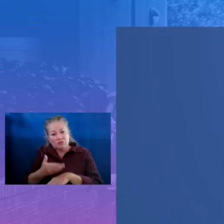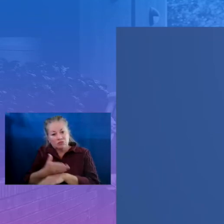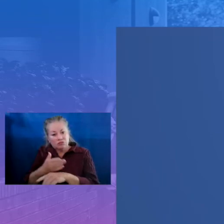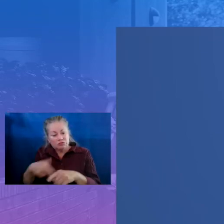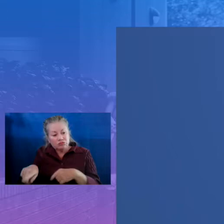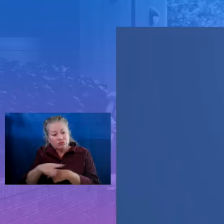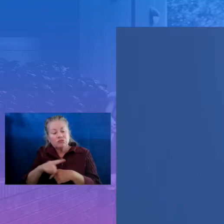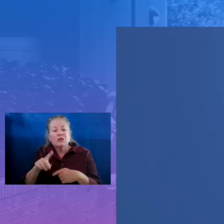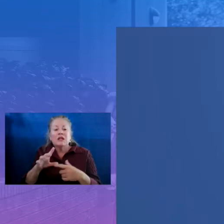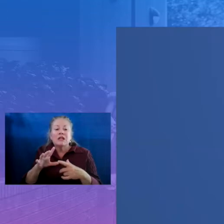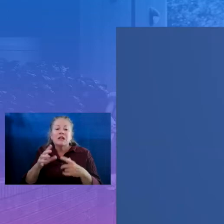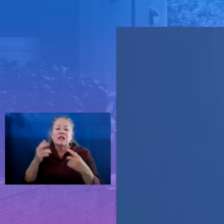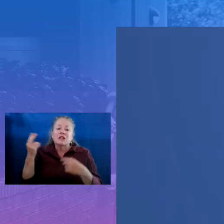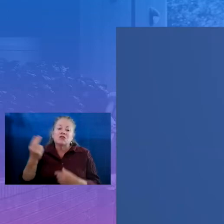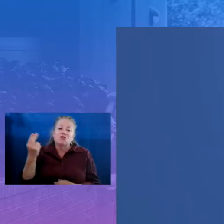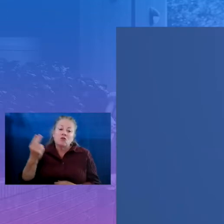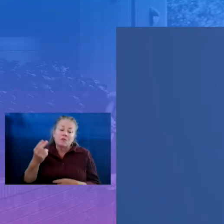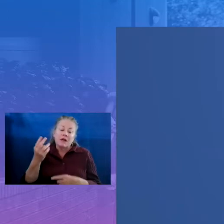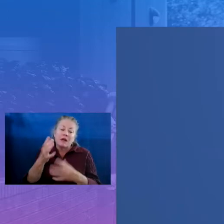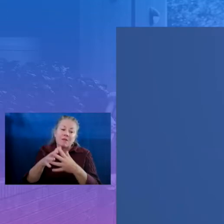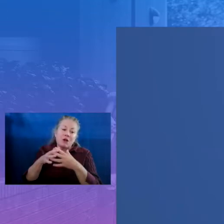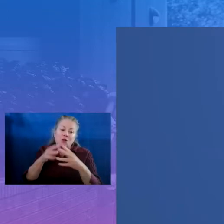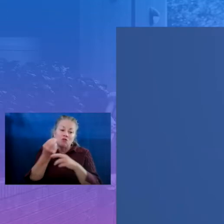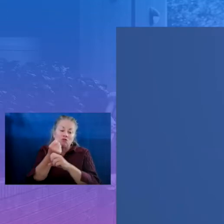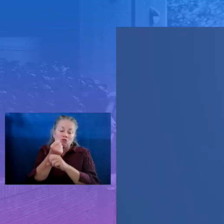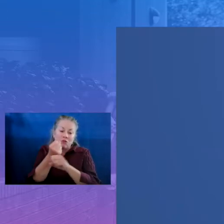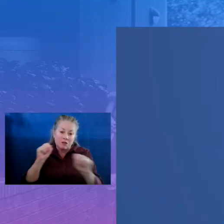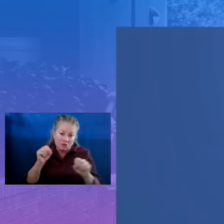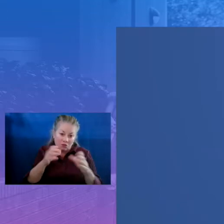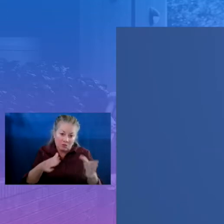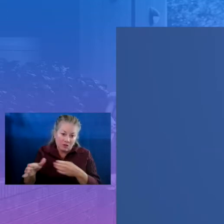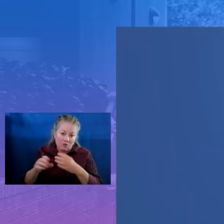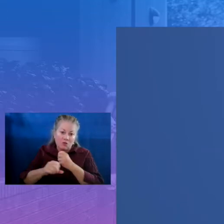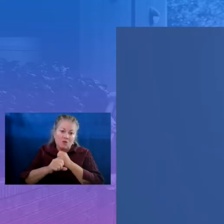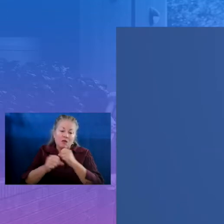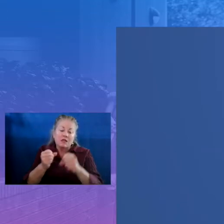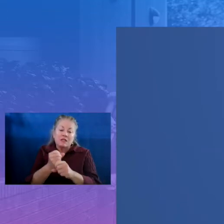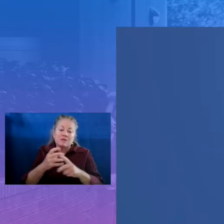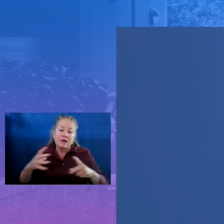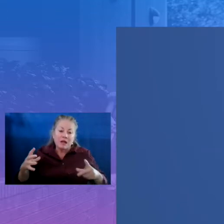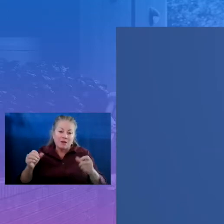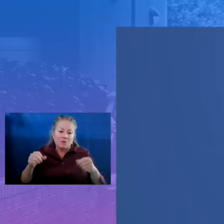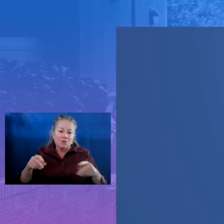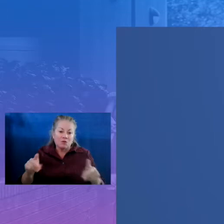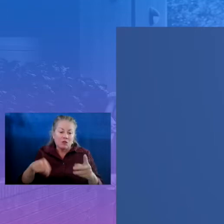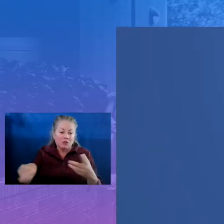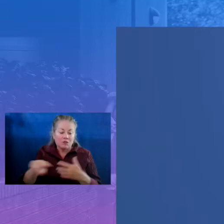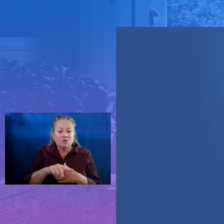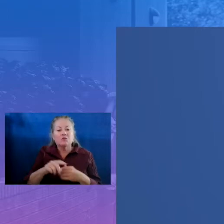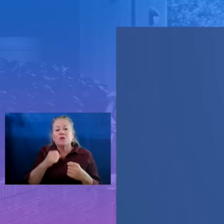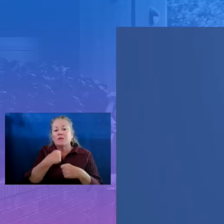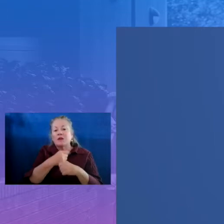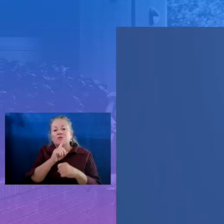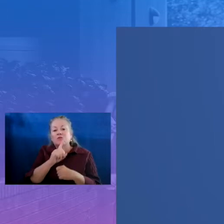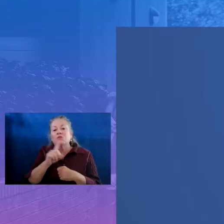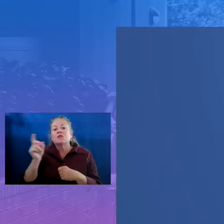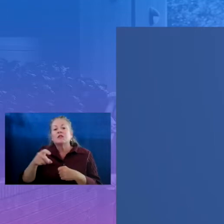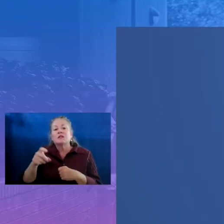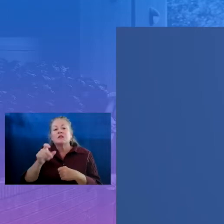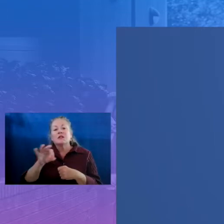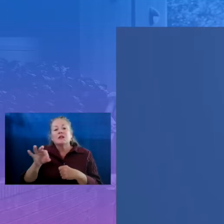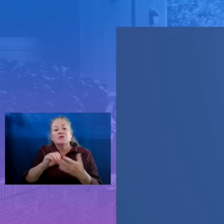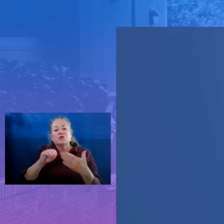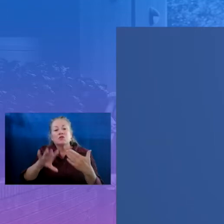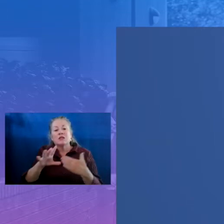Plan to expand access to opportunities these programs provide and ensure that the needs of students and their families, especially